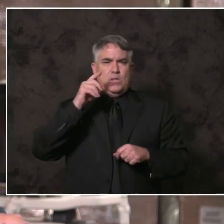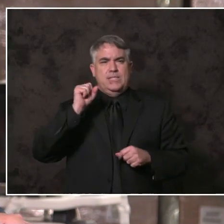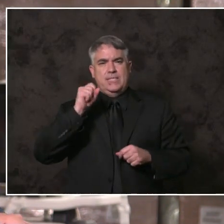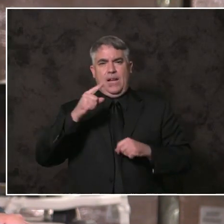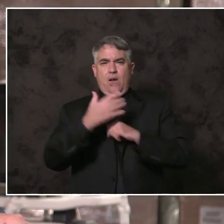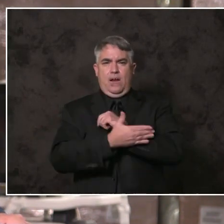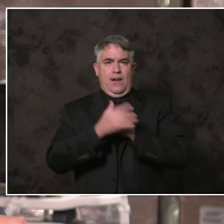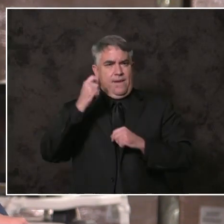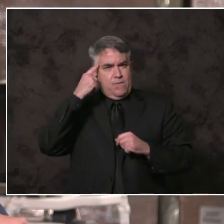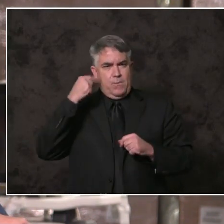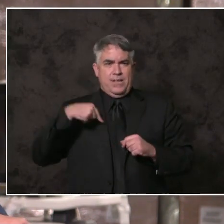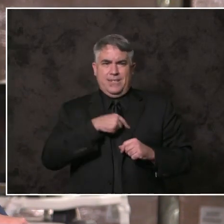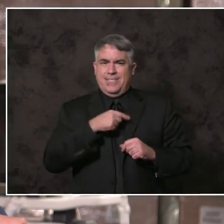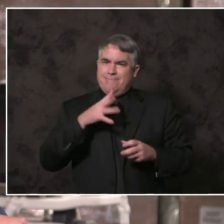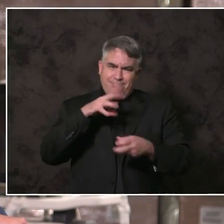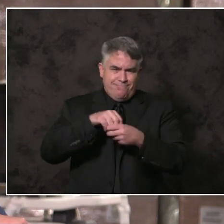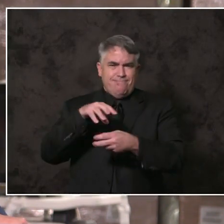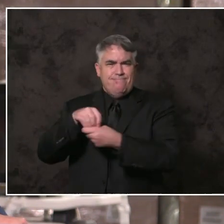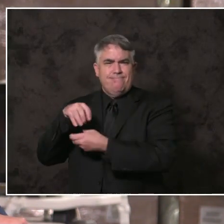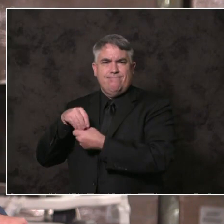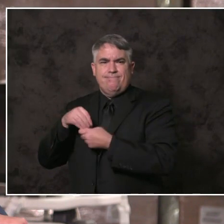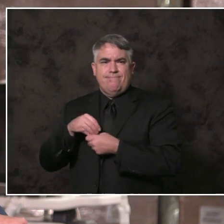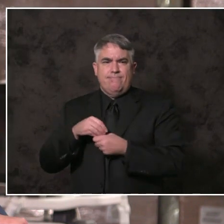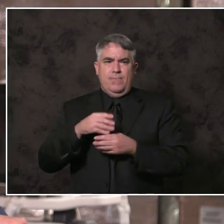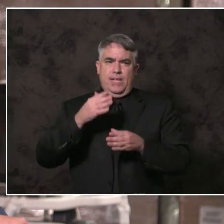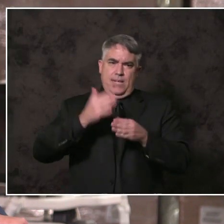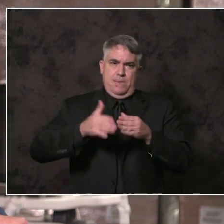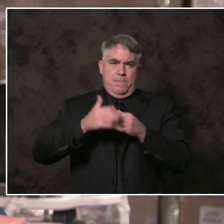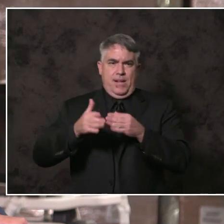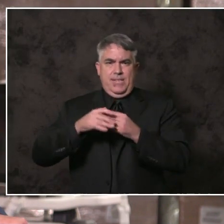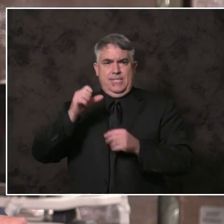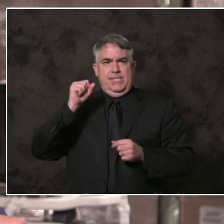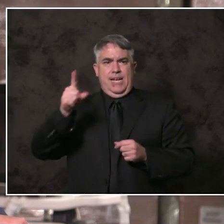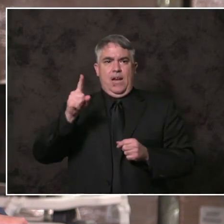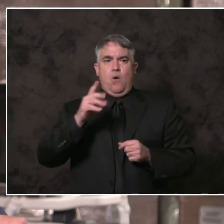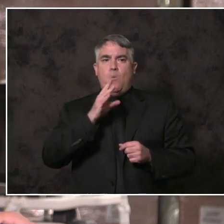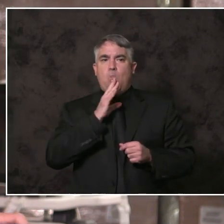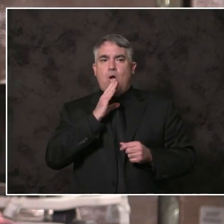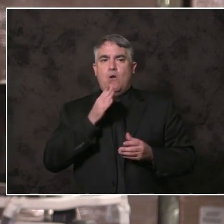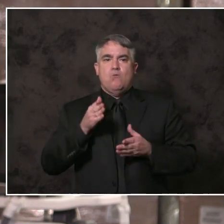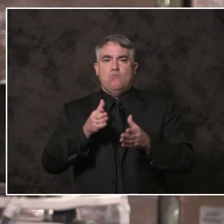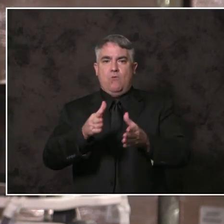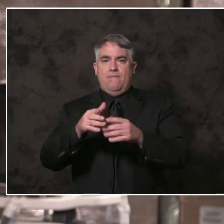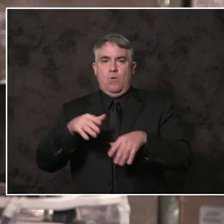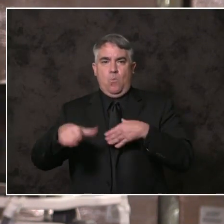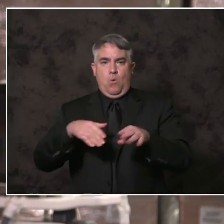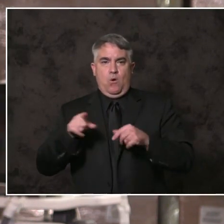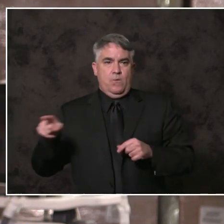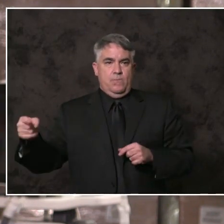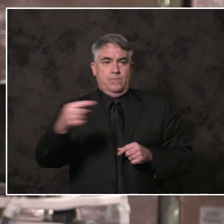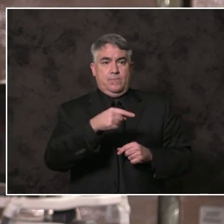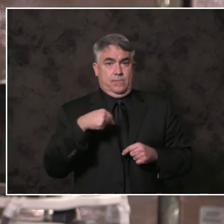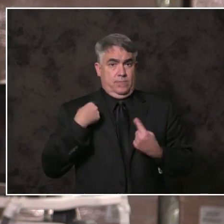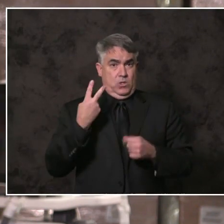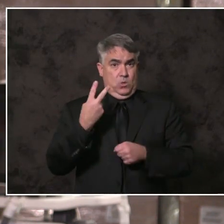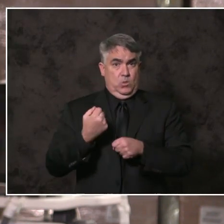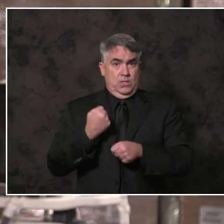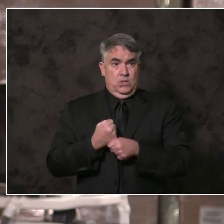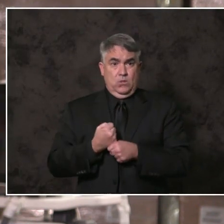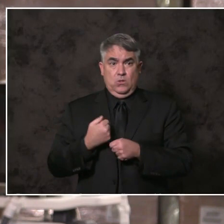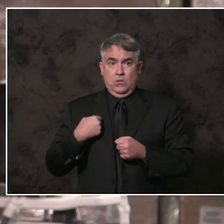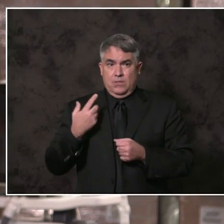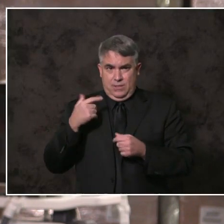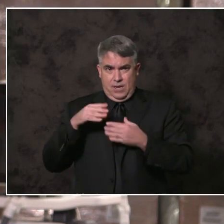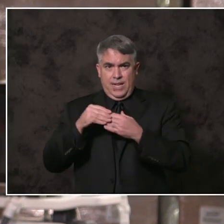in helping complete the San Diego River Park. Two decades ago, this visionary effort started with the tremendous leadership of